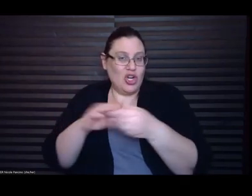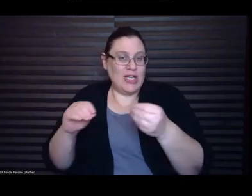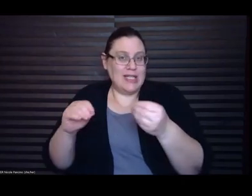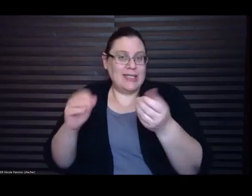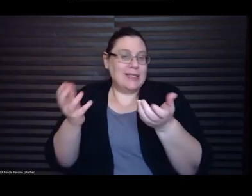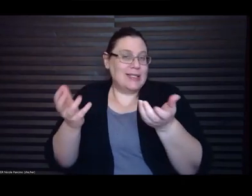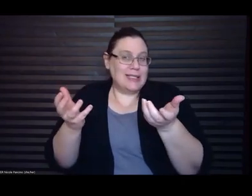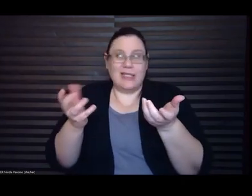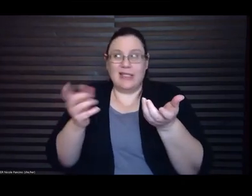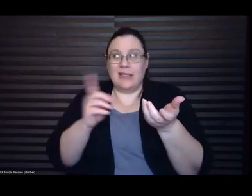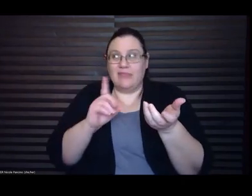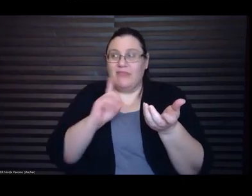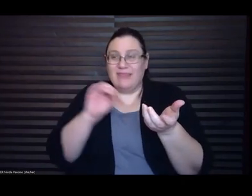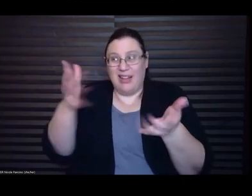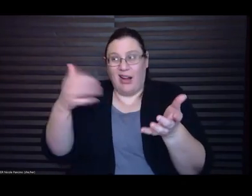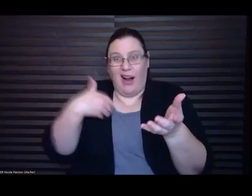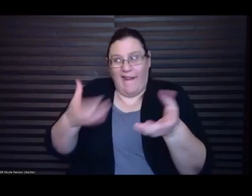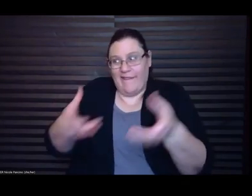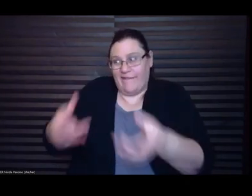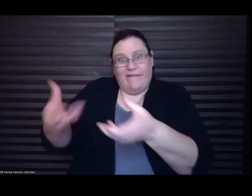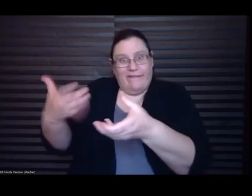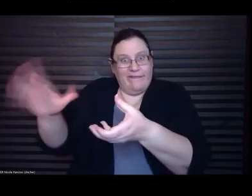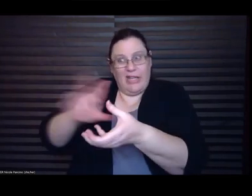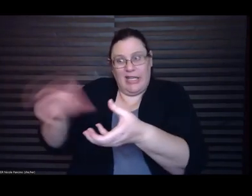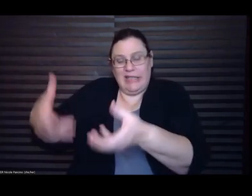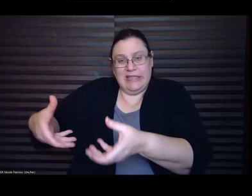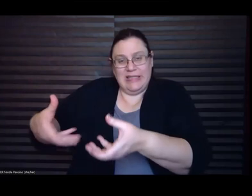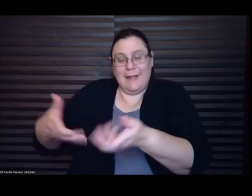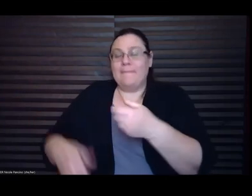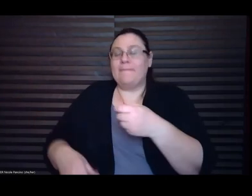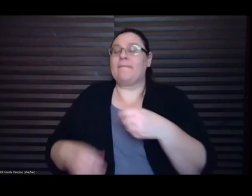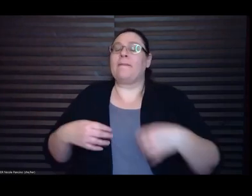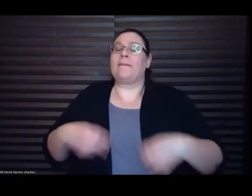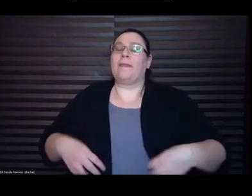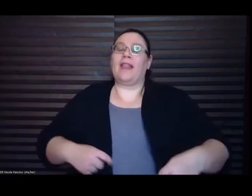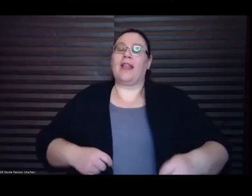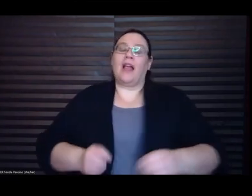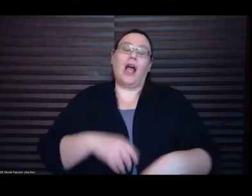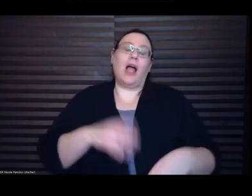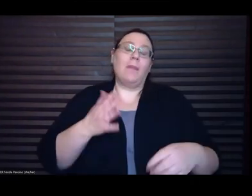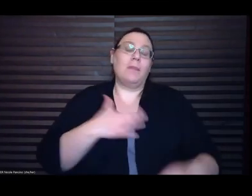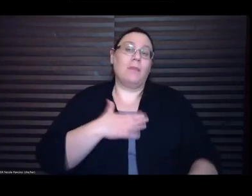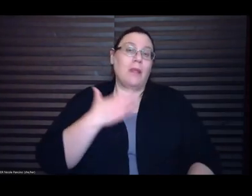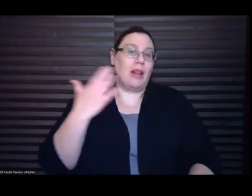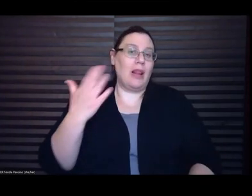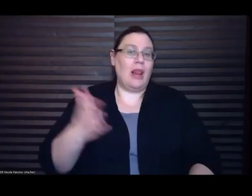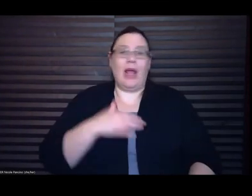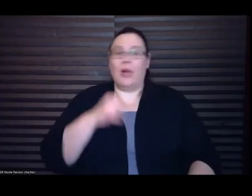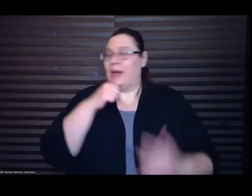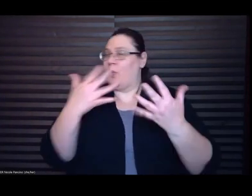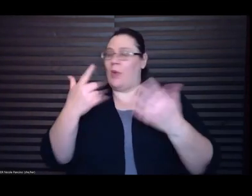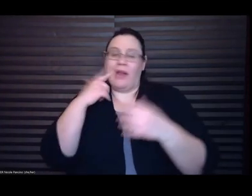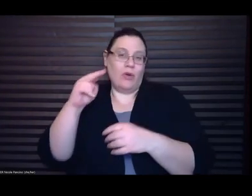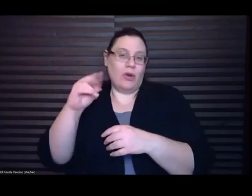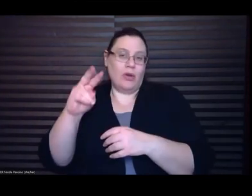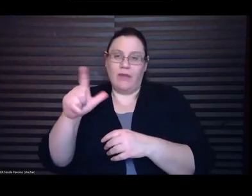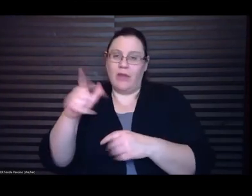I'm so glad we didn't wait on a novel I couldn't have waited because I would never have gotten a teaching job